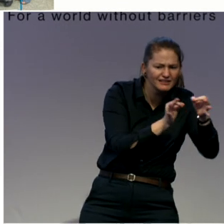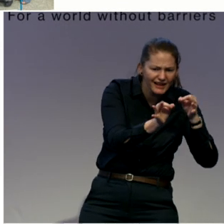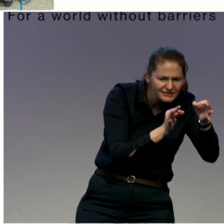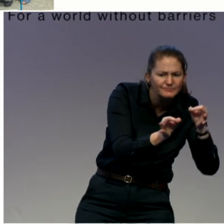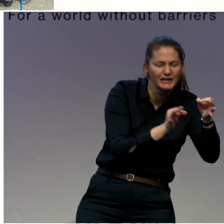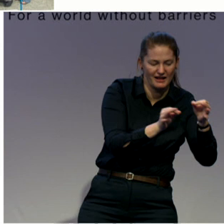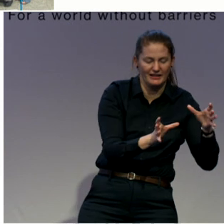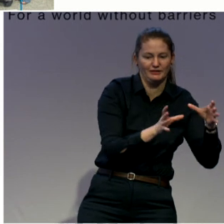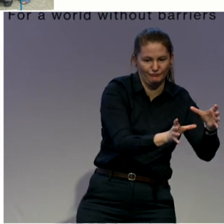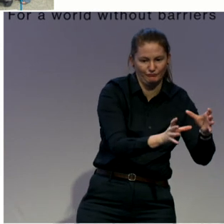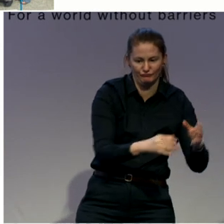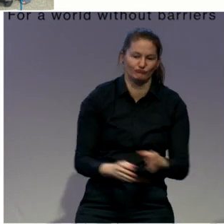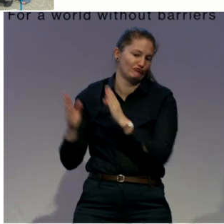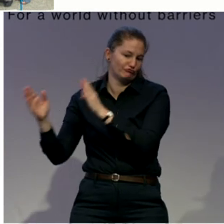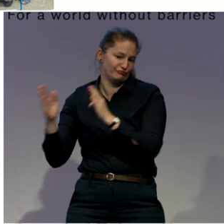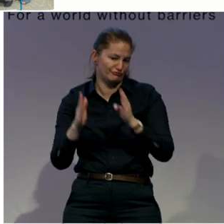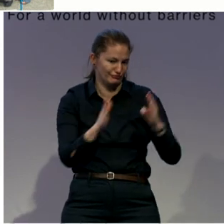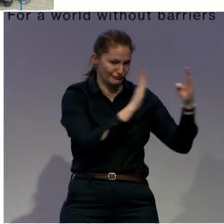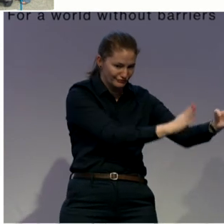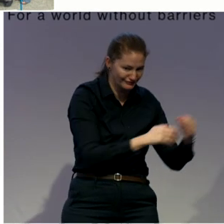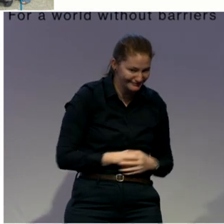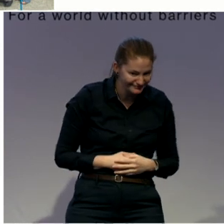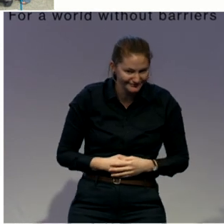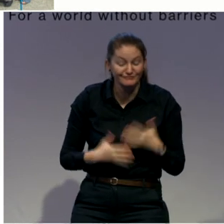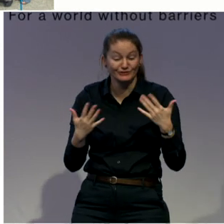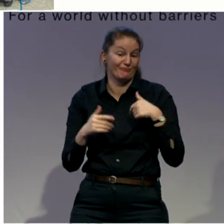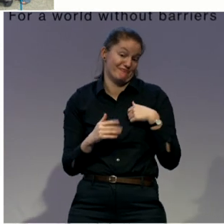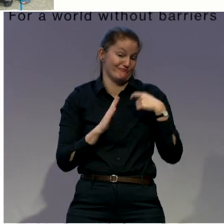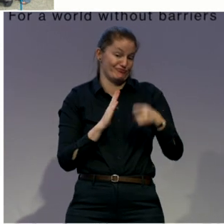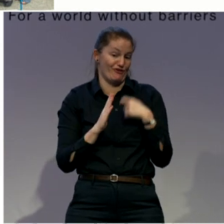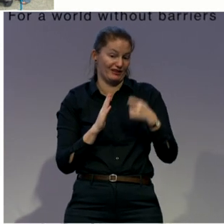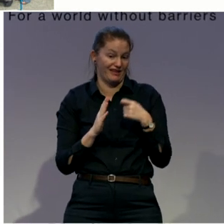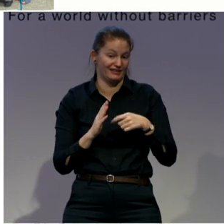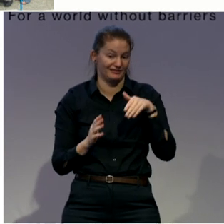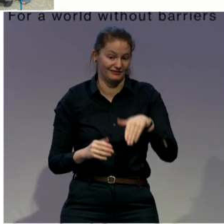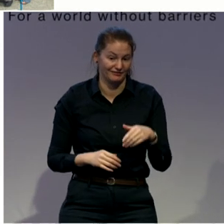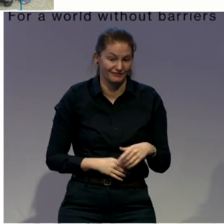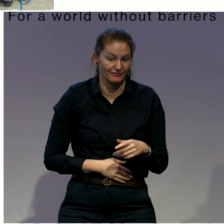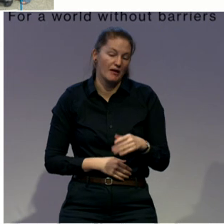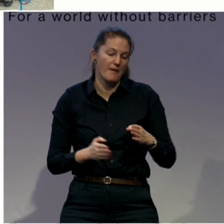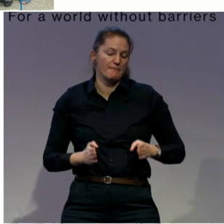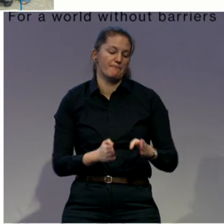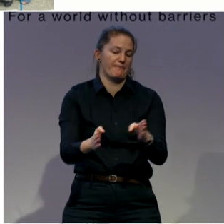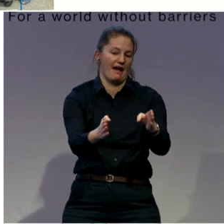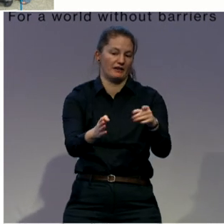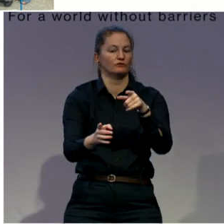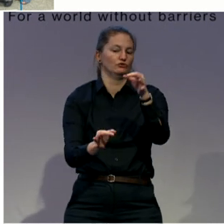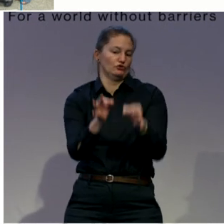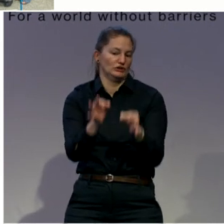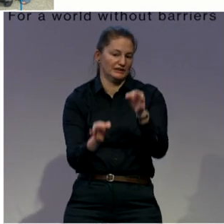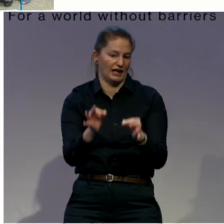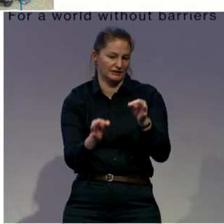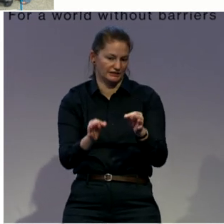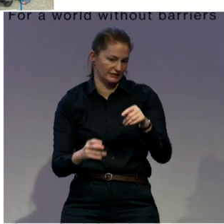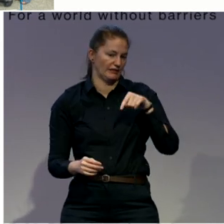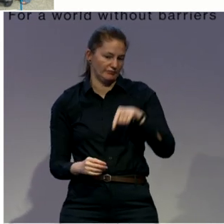it's multidisciplinary, and it's all about relationships. But most importantly, we want to adhere to the mantra of the human rights world